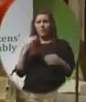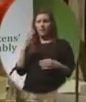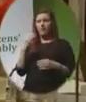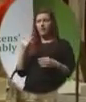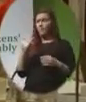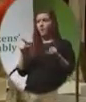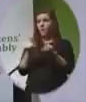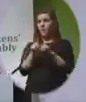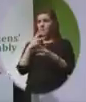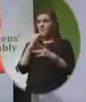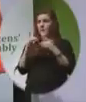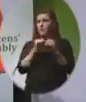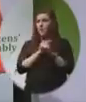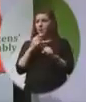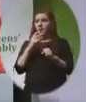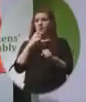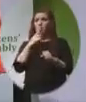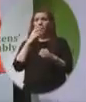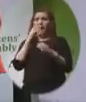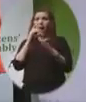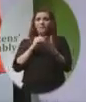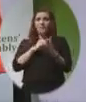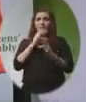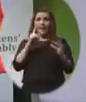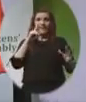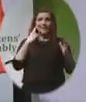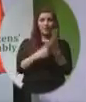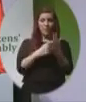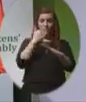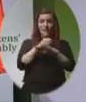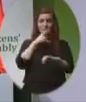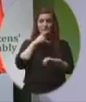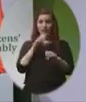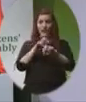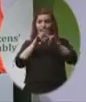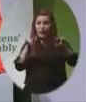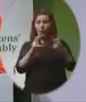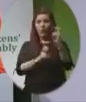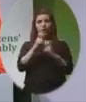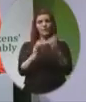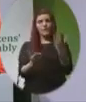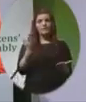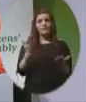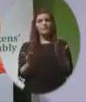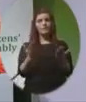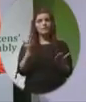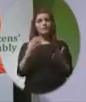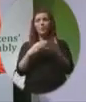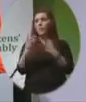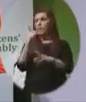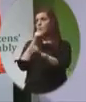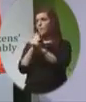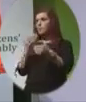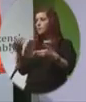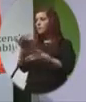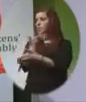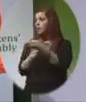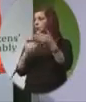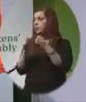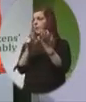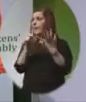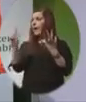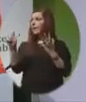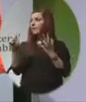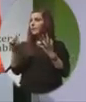Assembly. It is no basis for making a decision on the Eighth Amendment. When it comes to discussion on the Eighth Amendment, there is a sense being